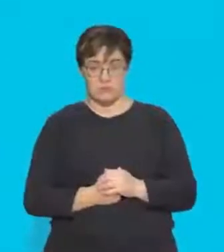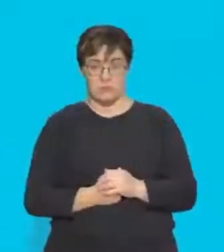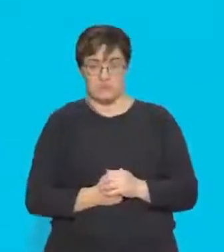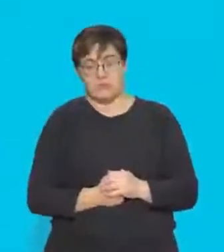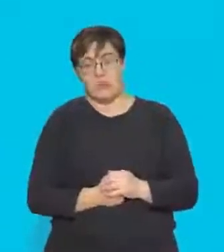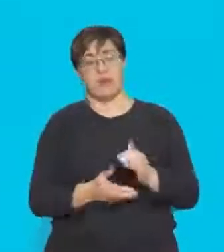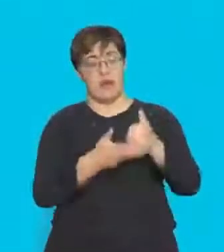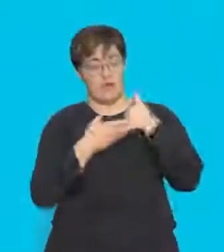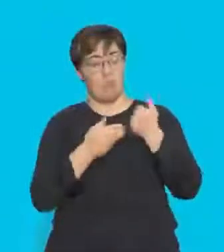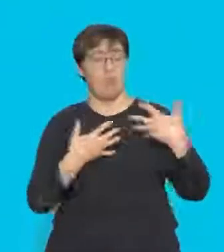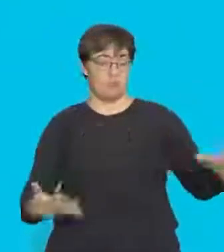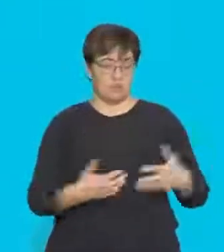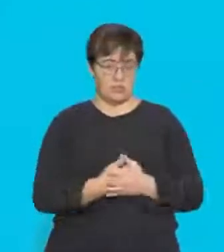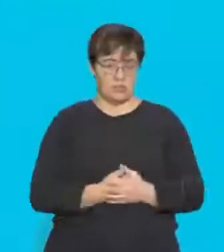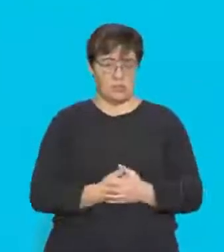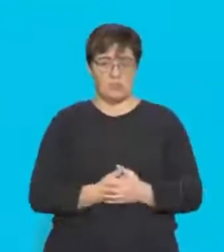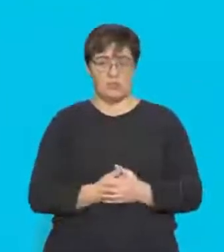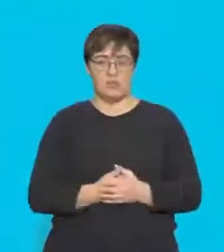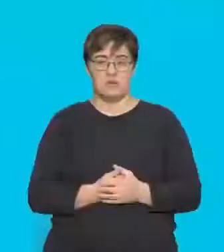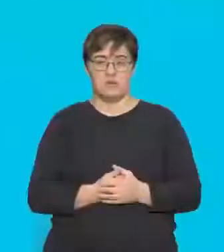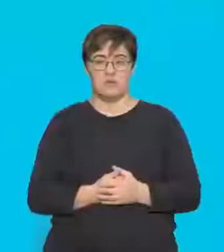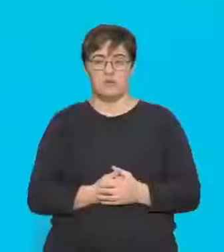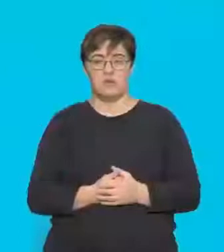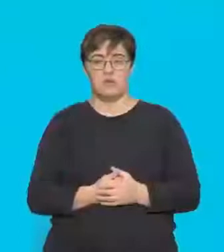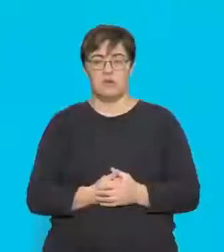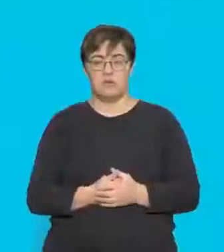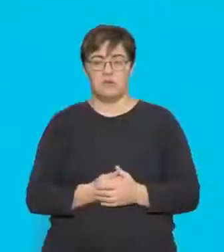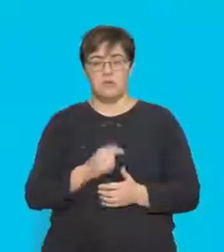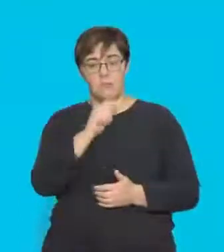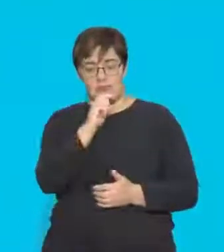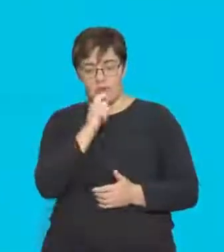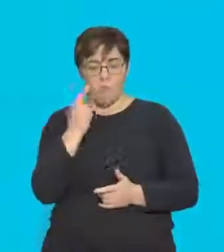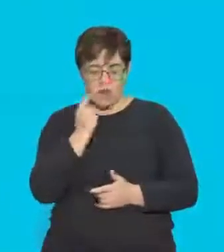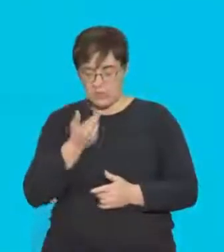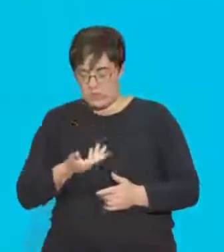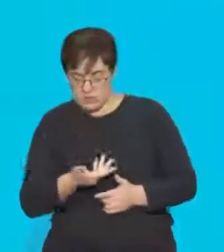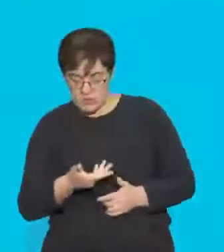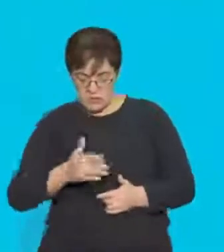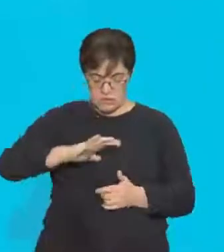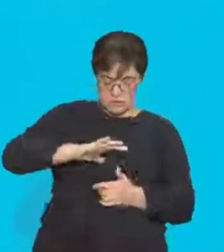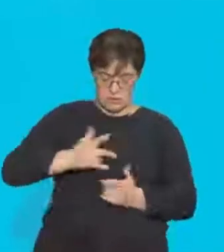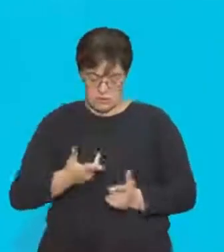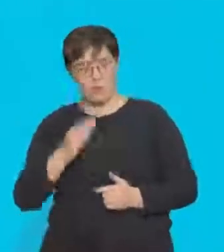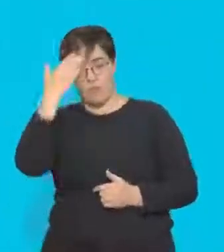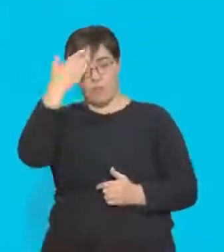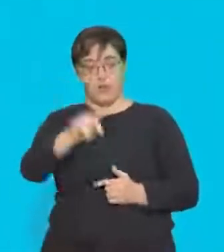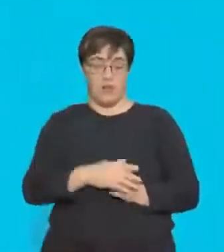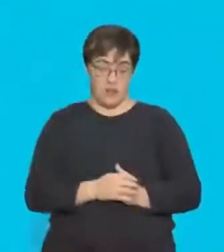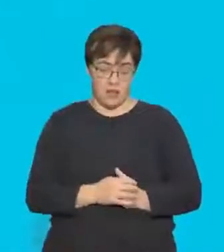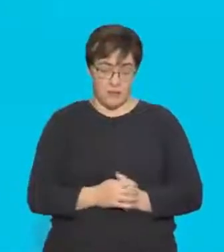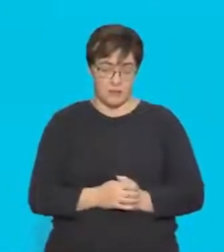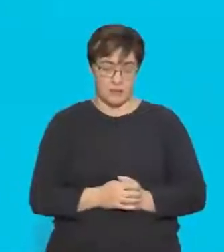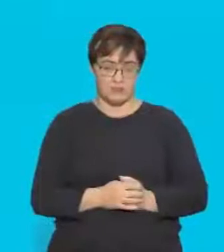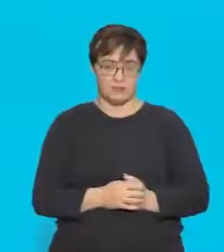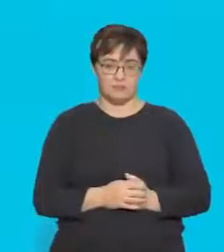You've got enough to remember with definitions. It's better to learn that and to learn how to use the right-hand rule.